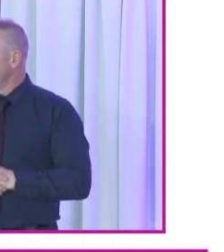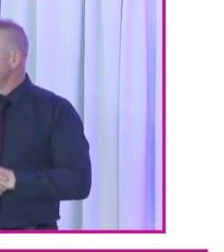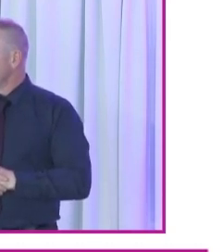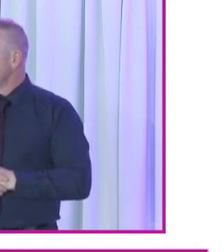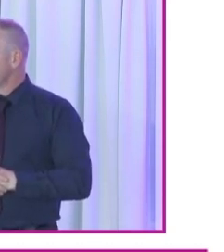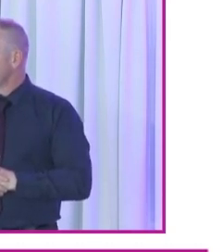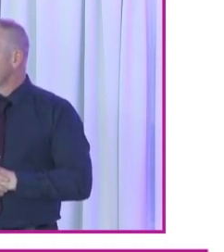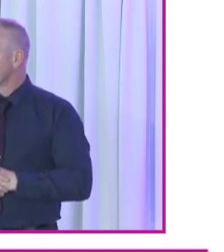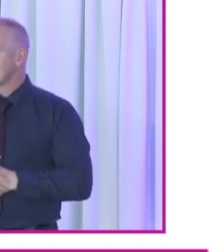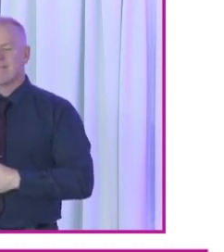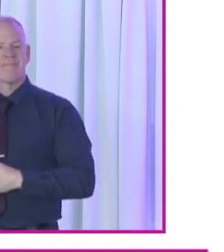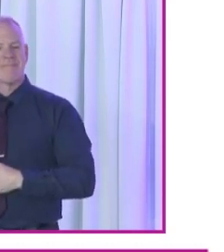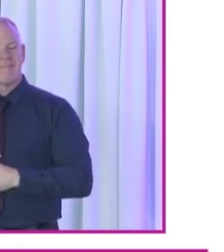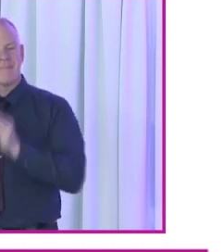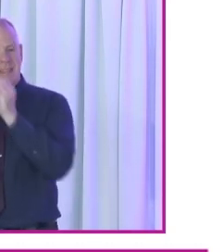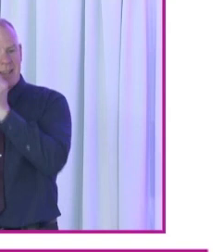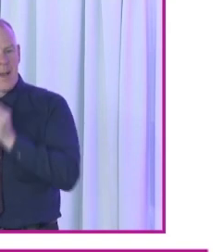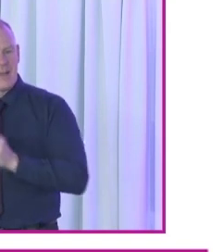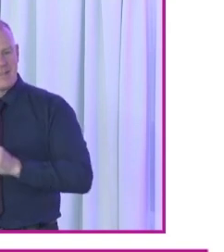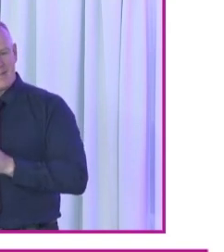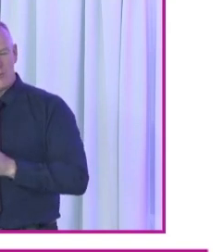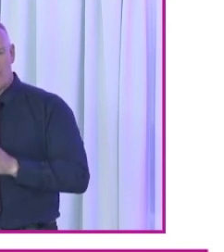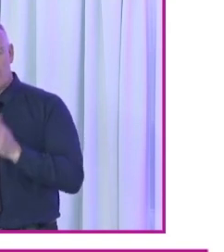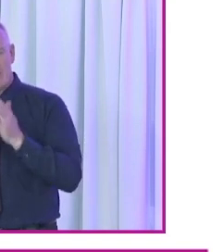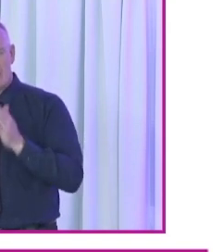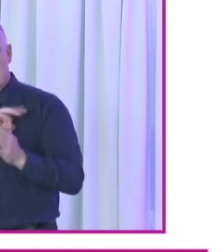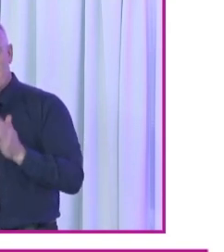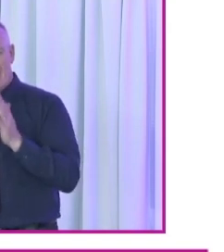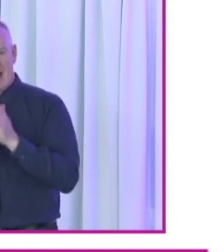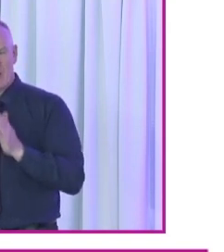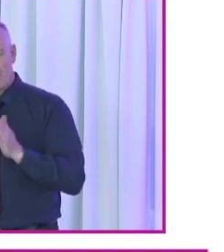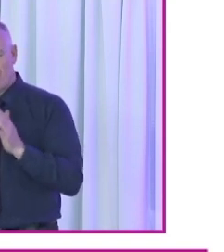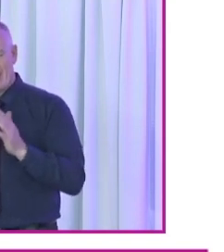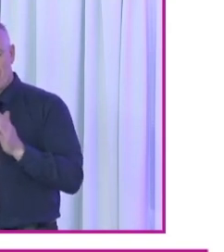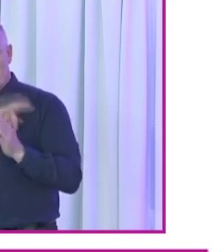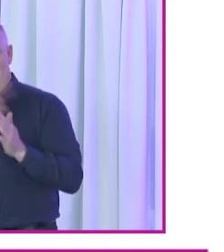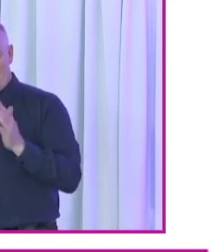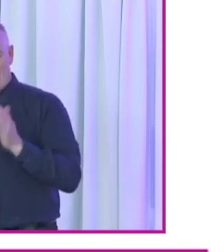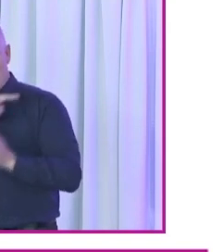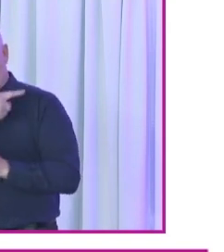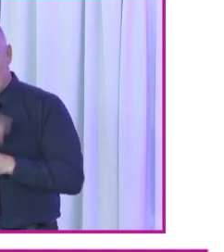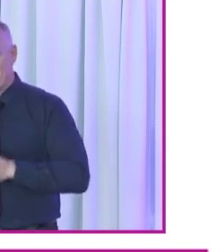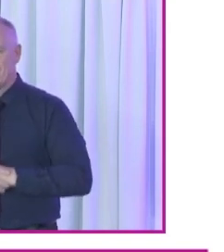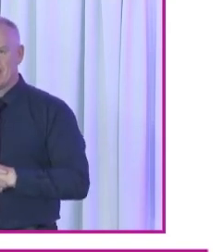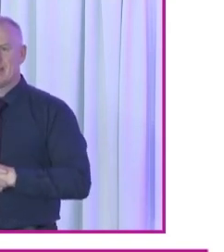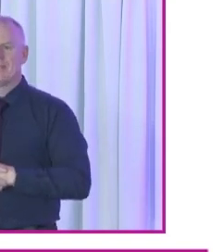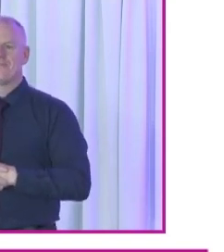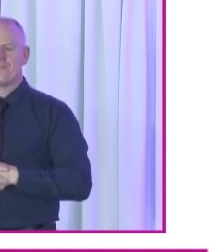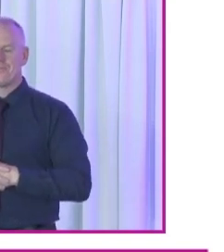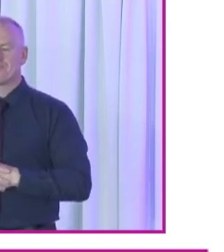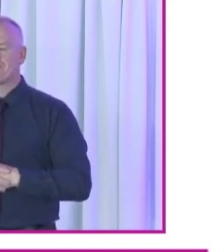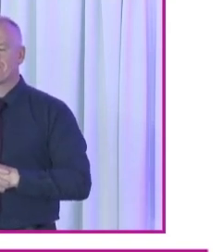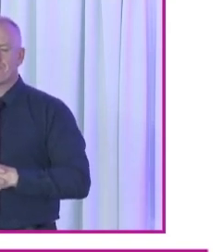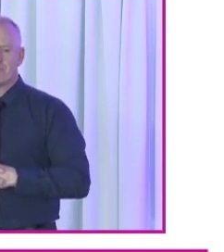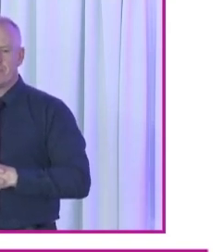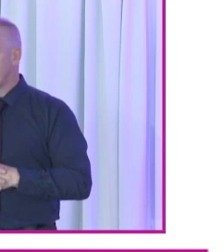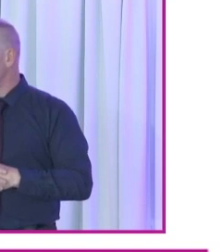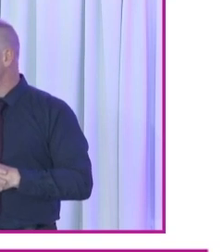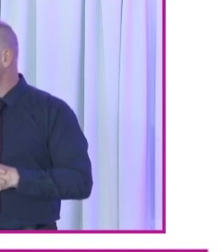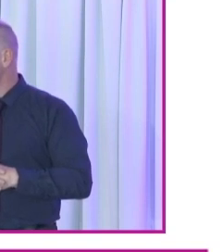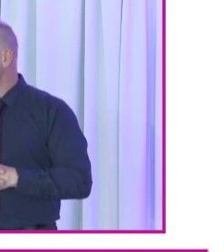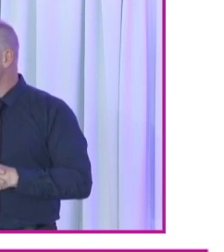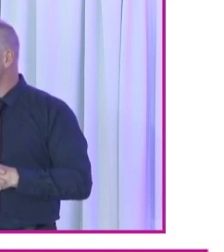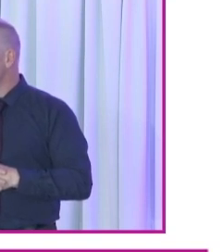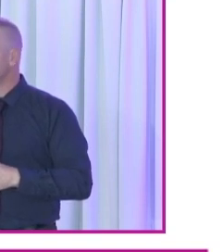There's some comments here, I'm going to have to leave you to read them later, because the clock is ticking down. But I think, you know,